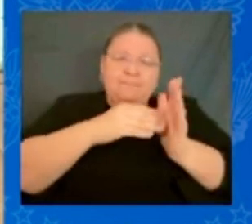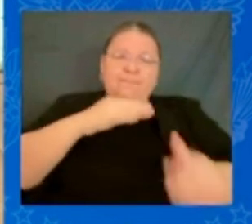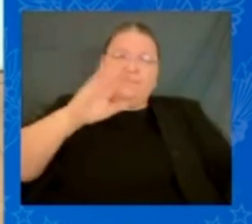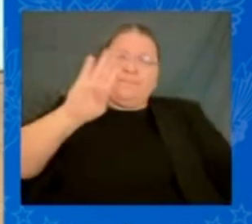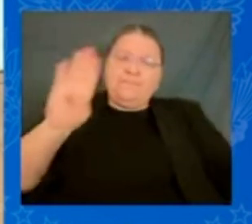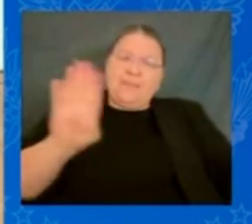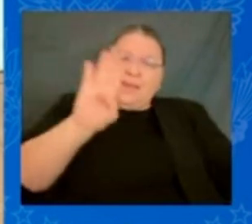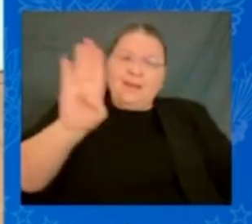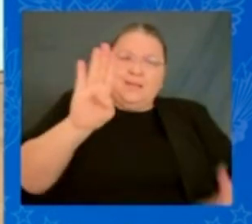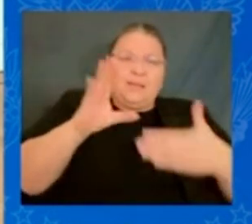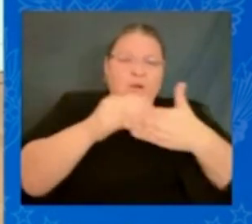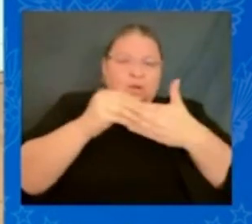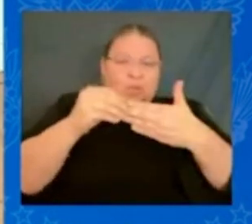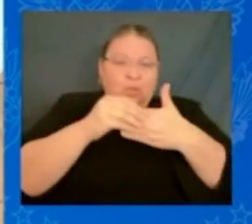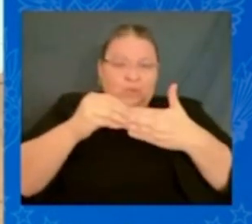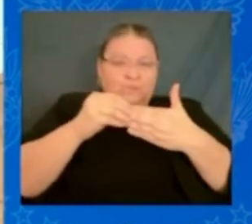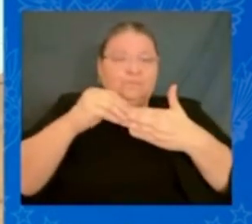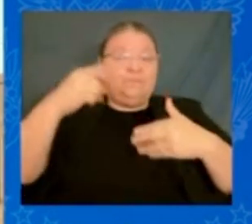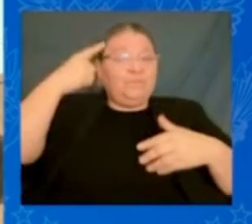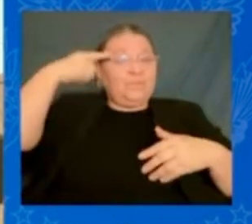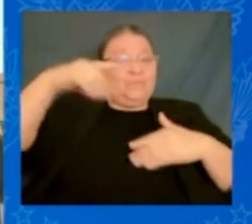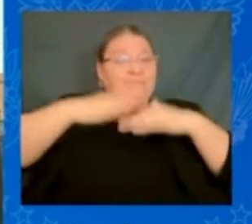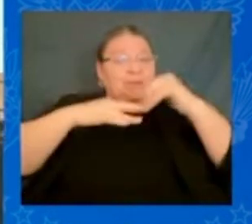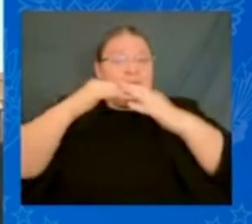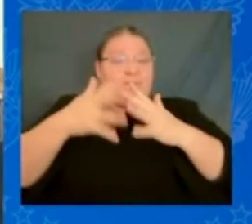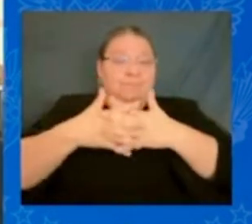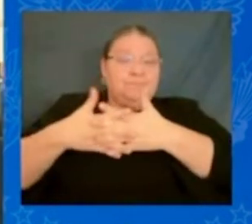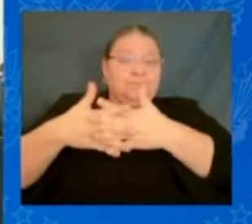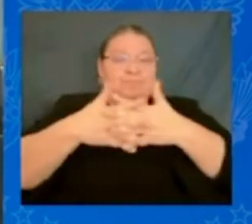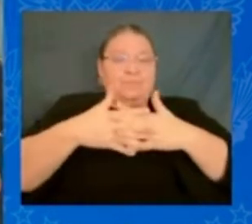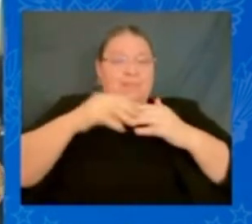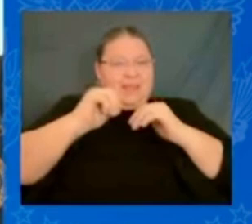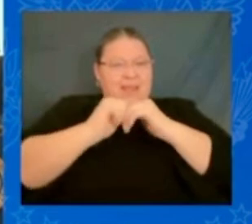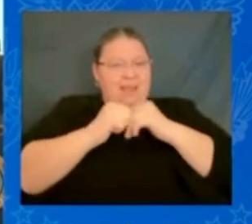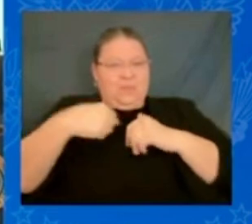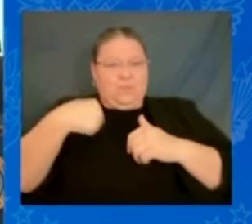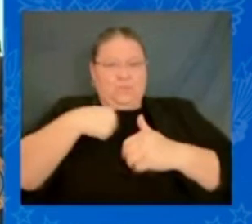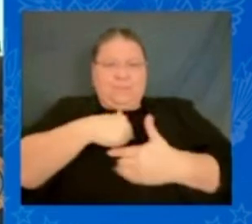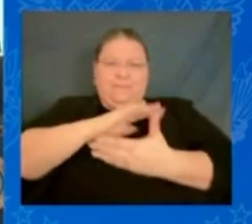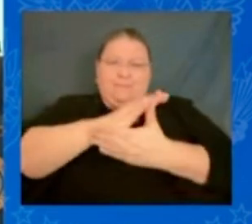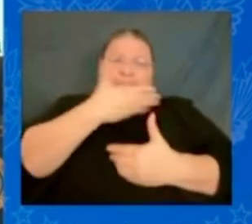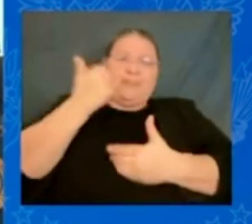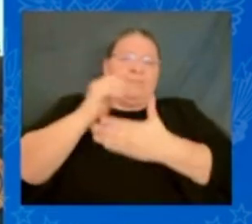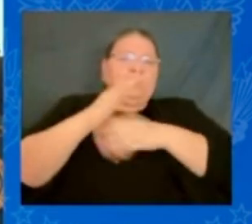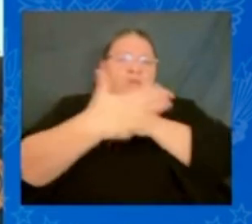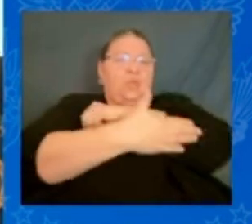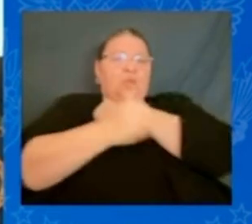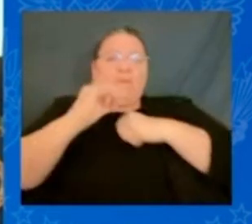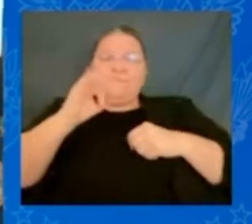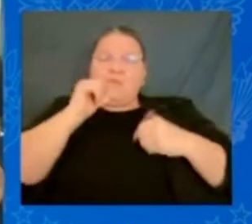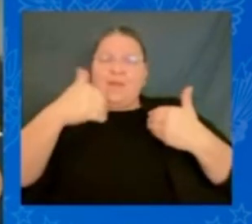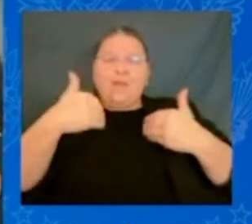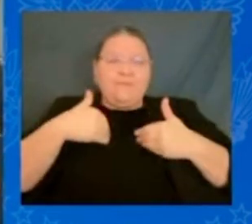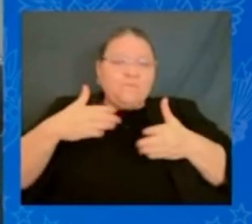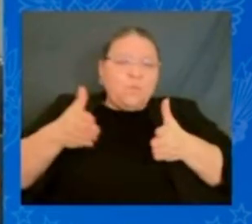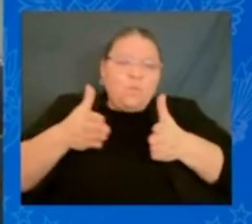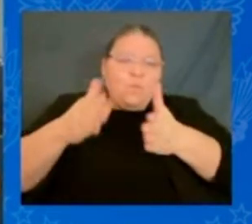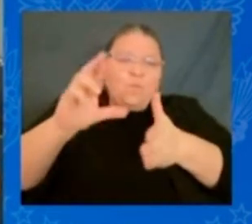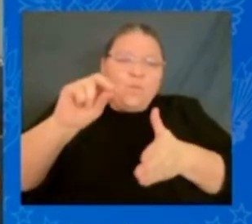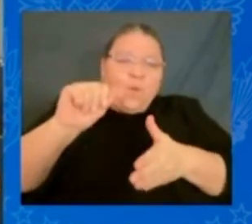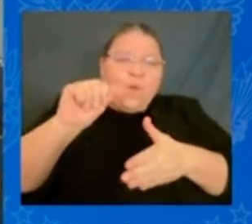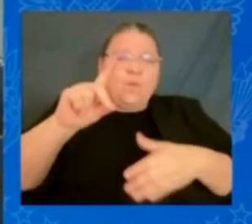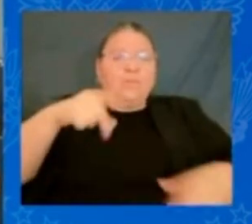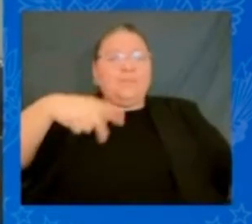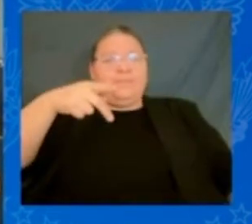economy in the world if we don't have the best roads ports and so on? How can we be that? Well, that's what. It's the